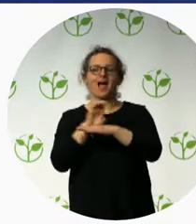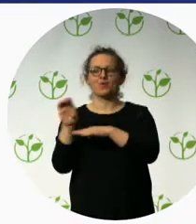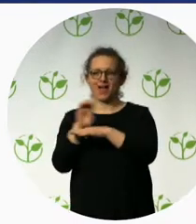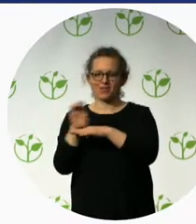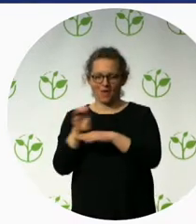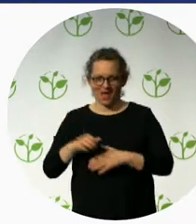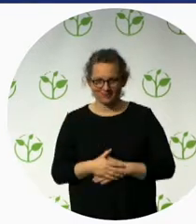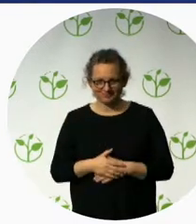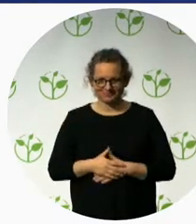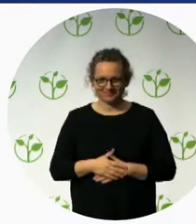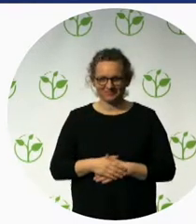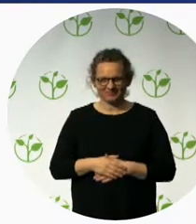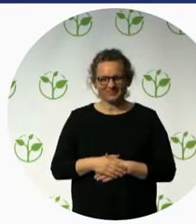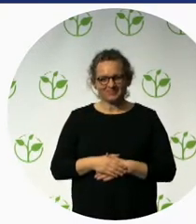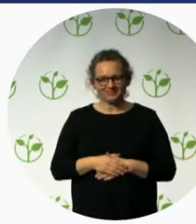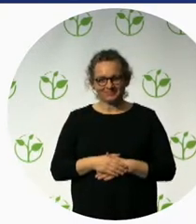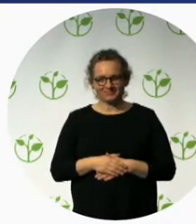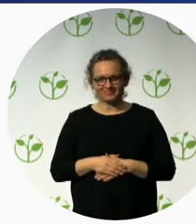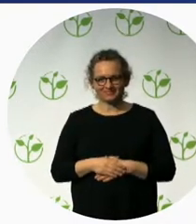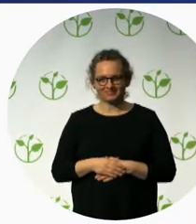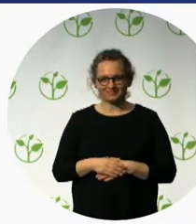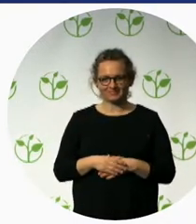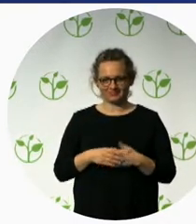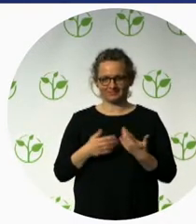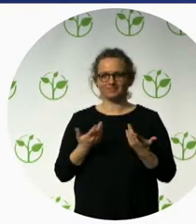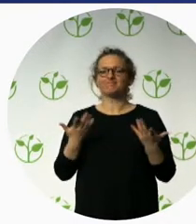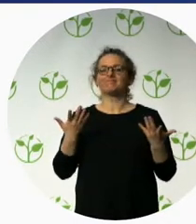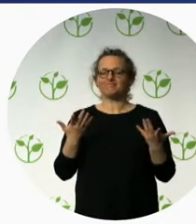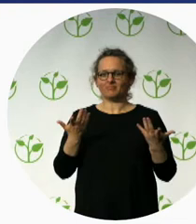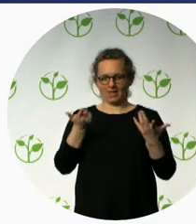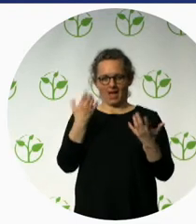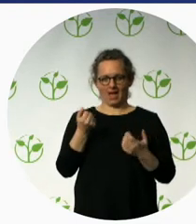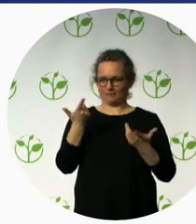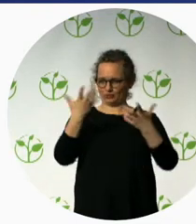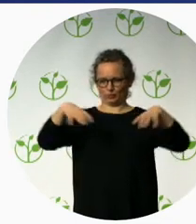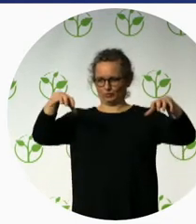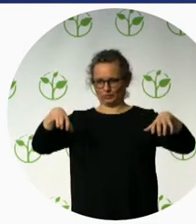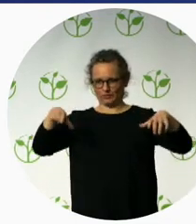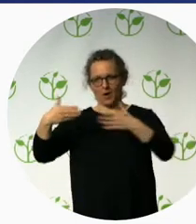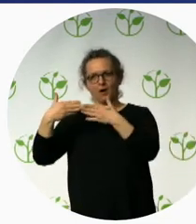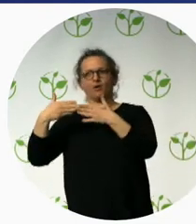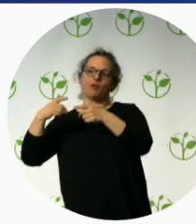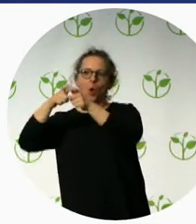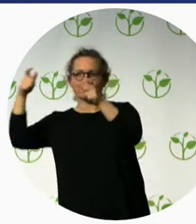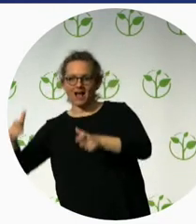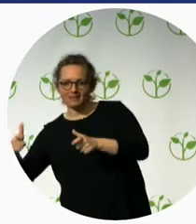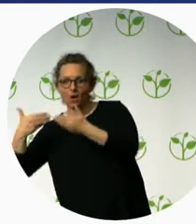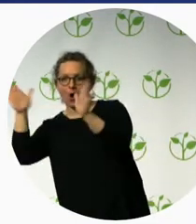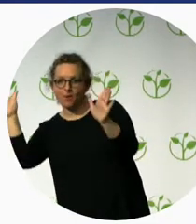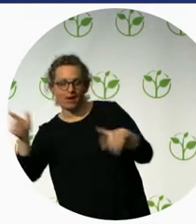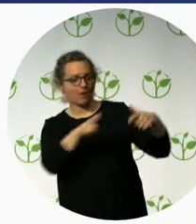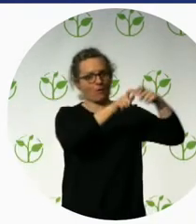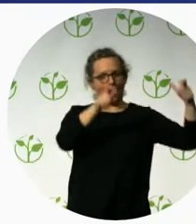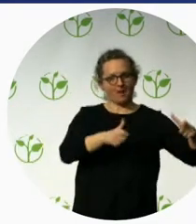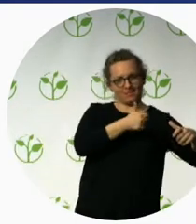public-private partnerships and value chain development with small producer associations. And she holds a